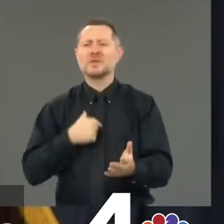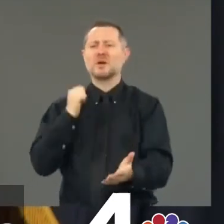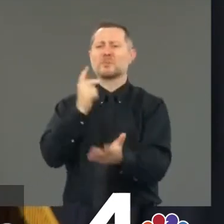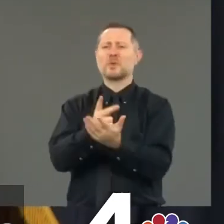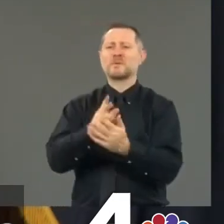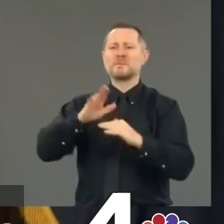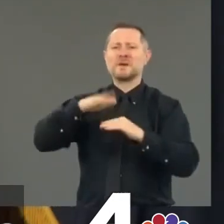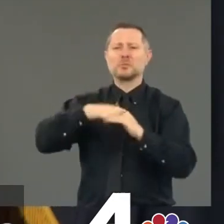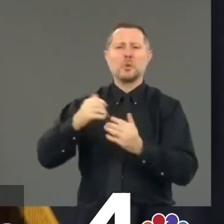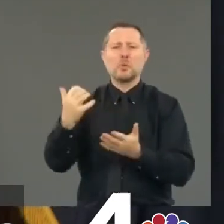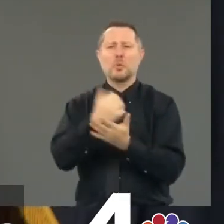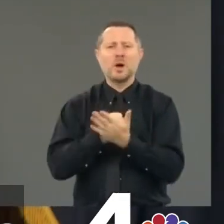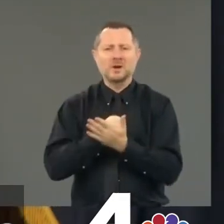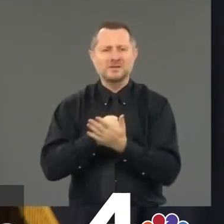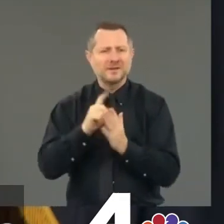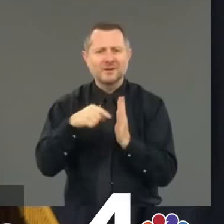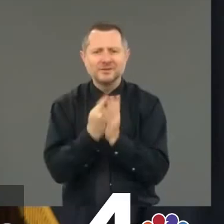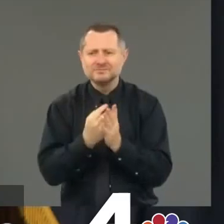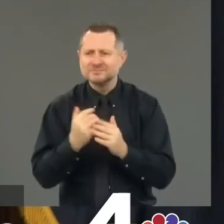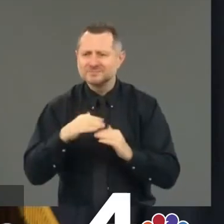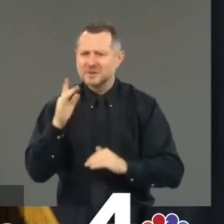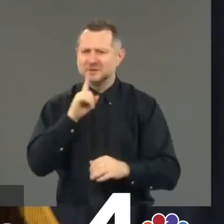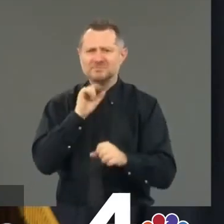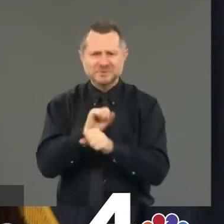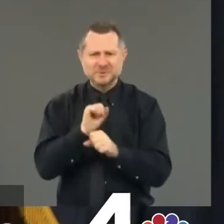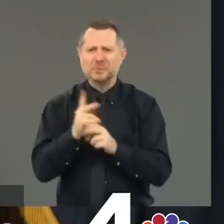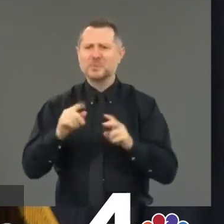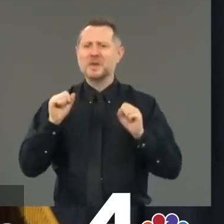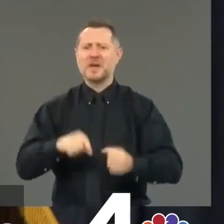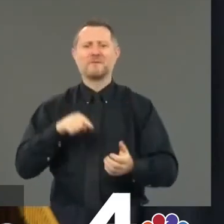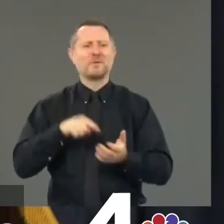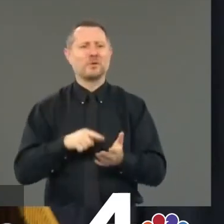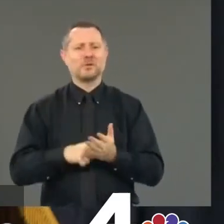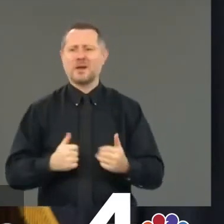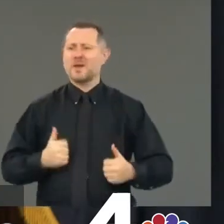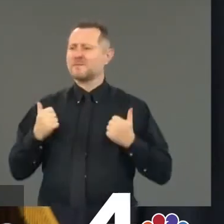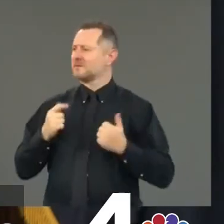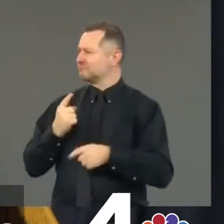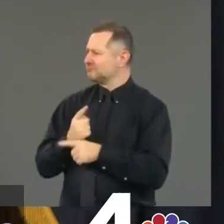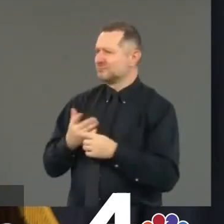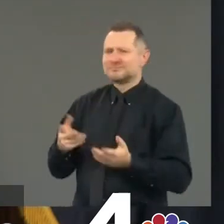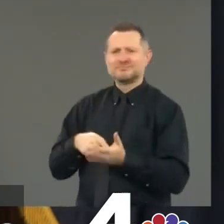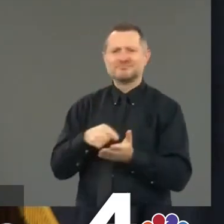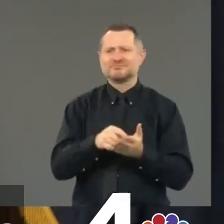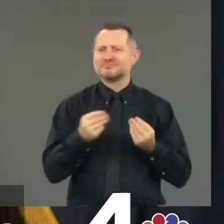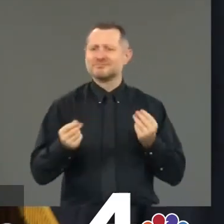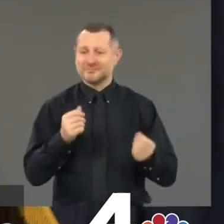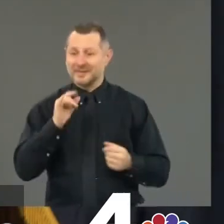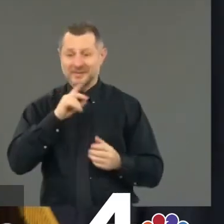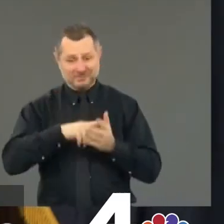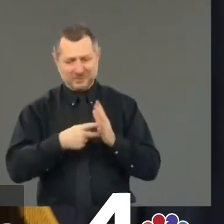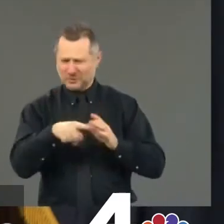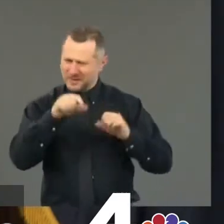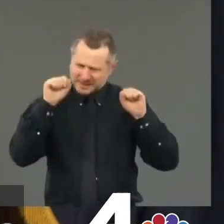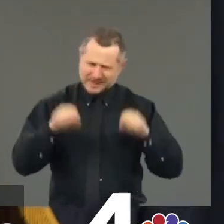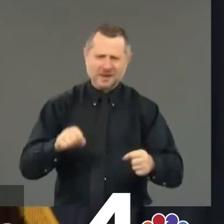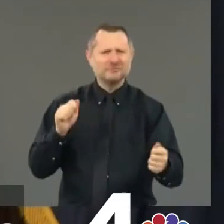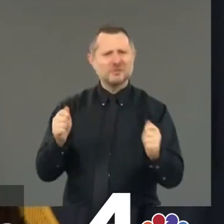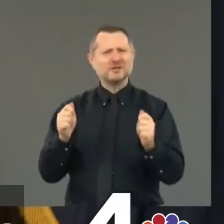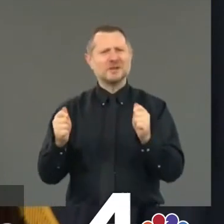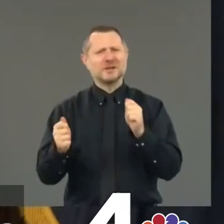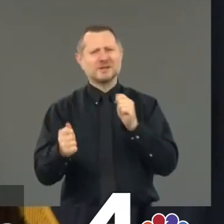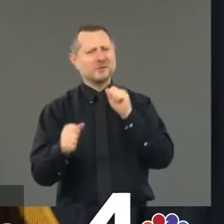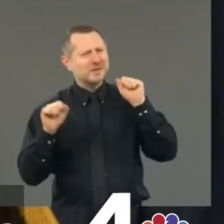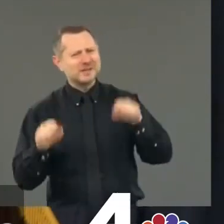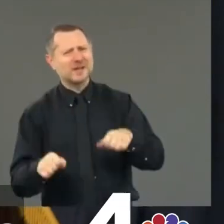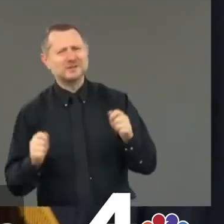people can actually live decently. People can change. And we have